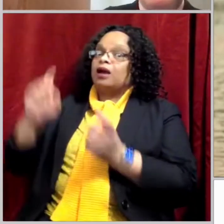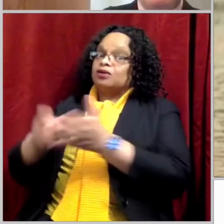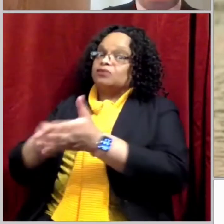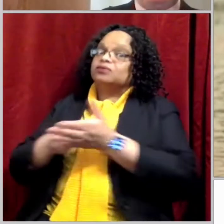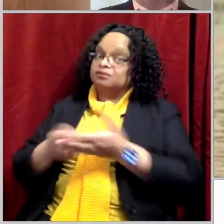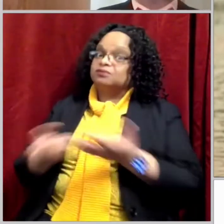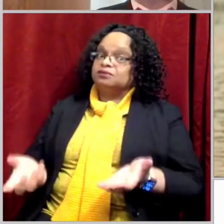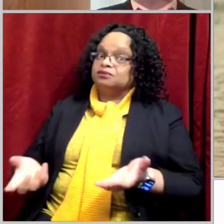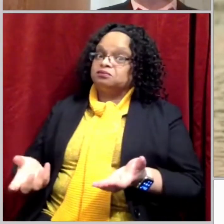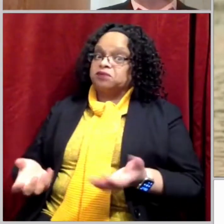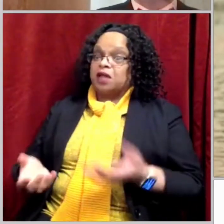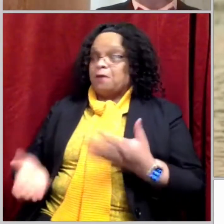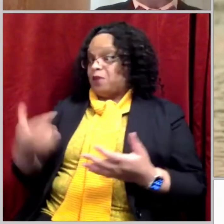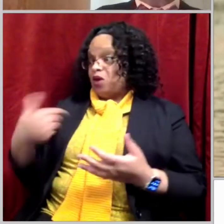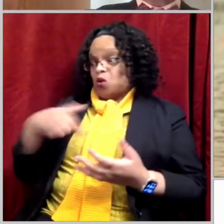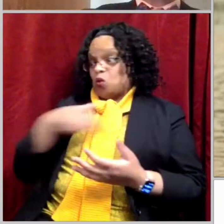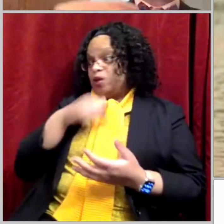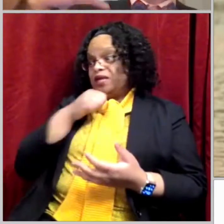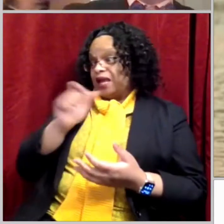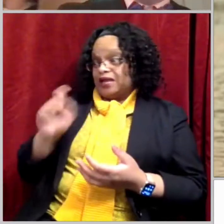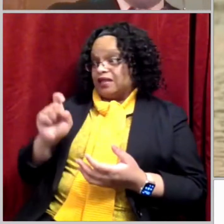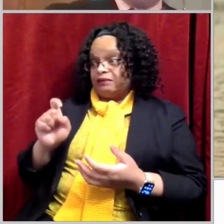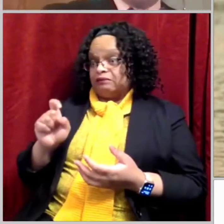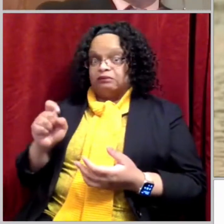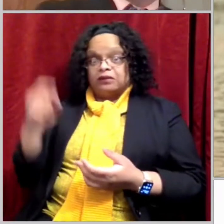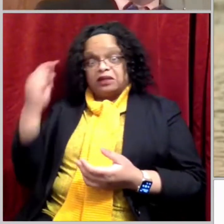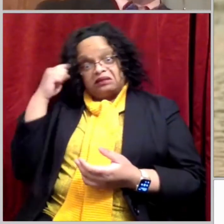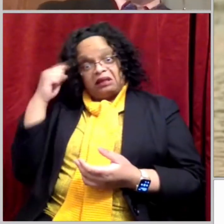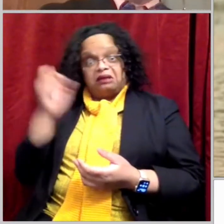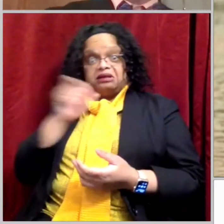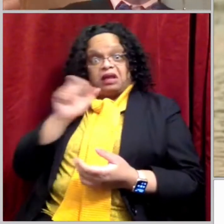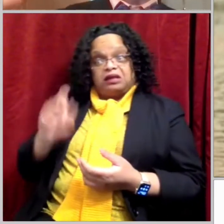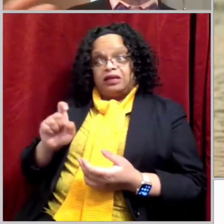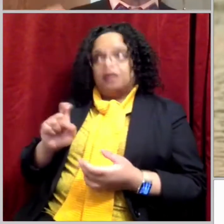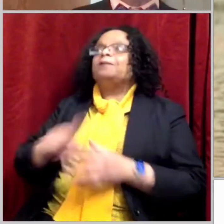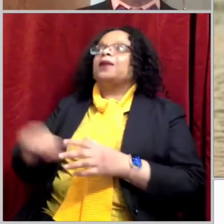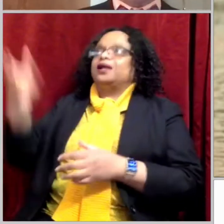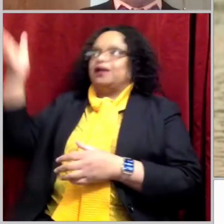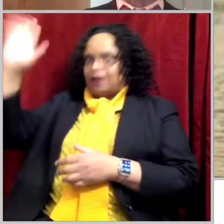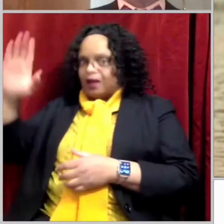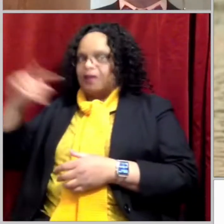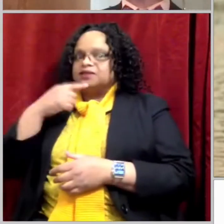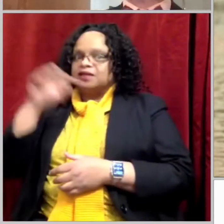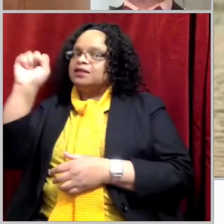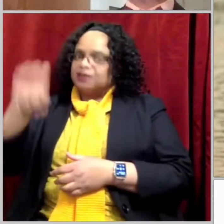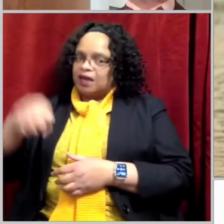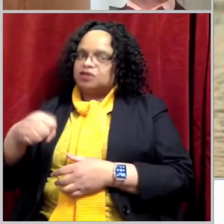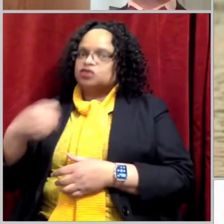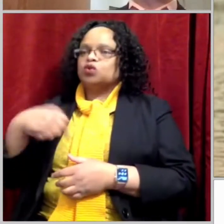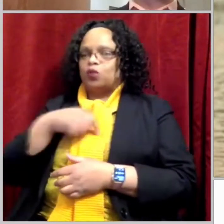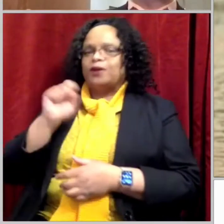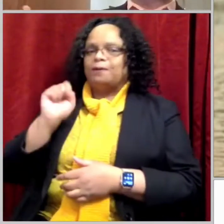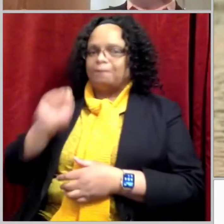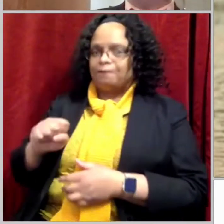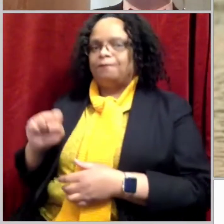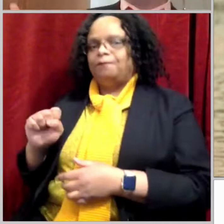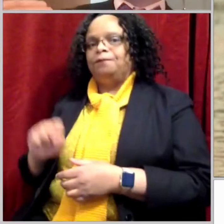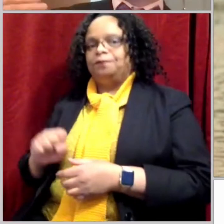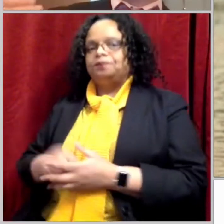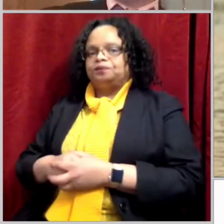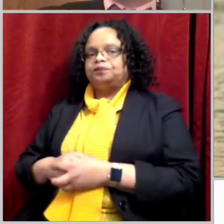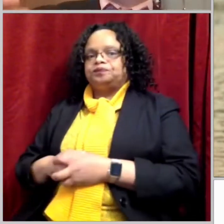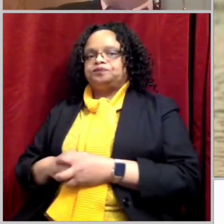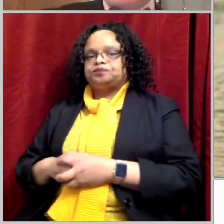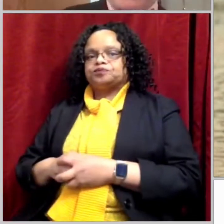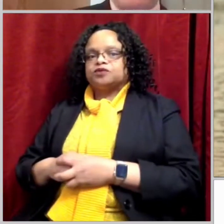think we need to do, but it's what God requires for us to do. So we can see here how Jesus was always